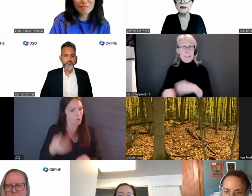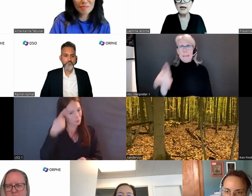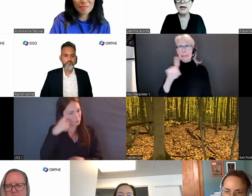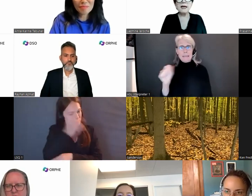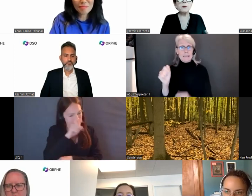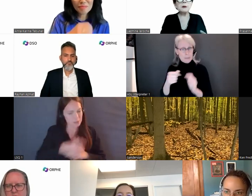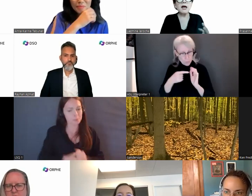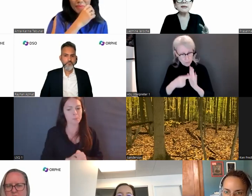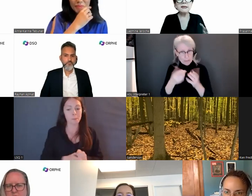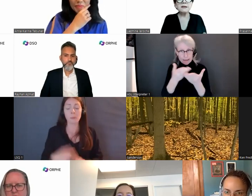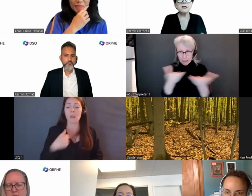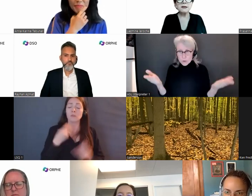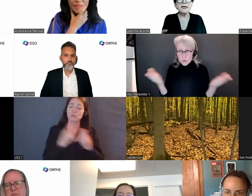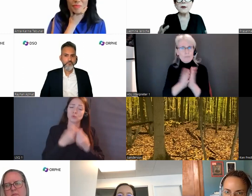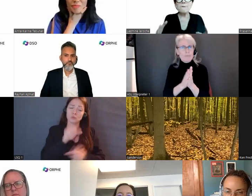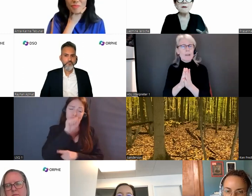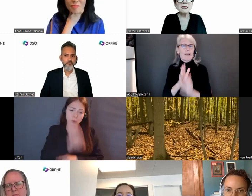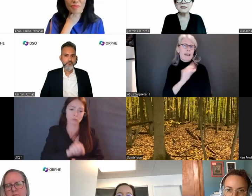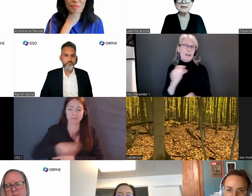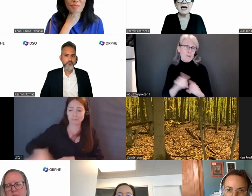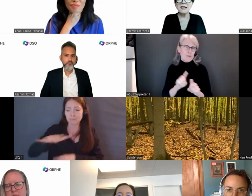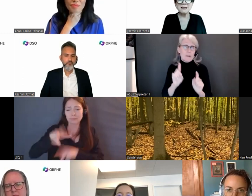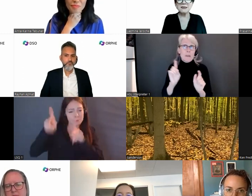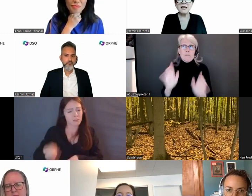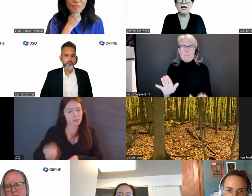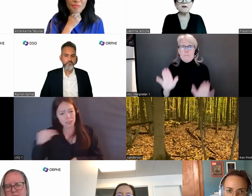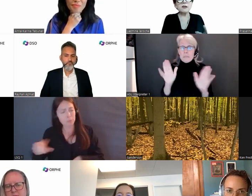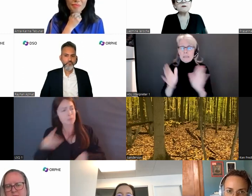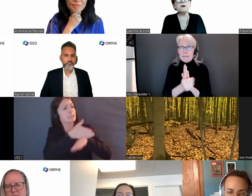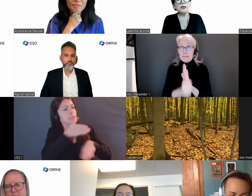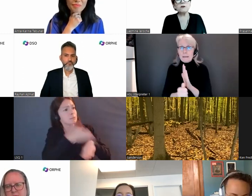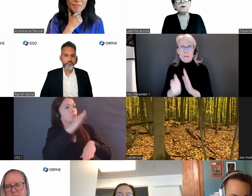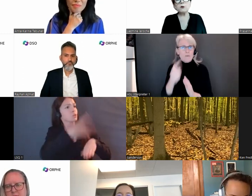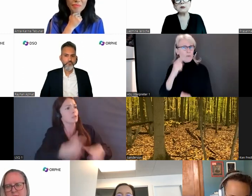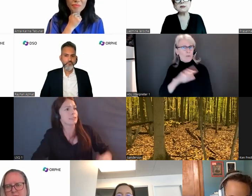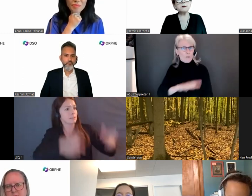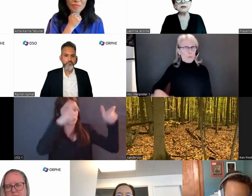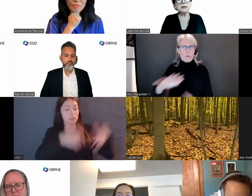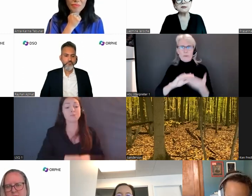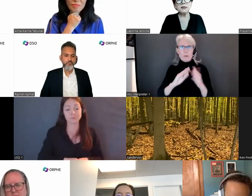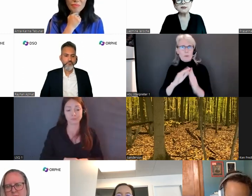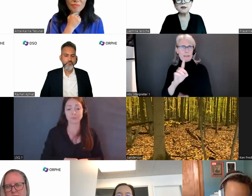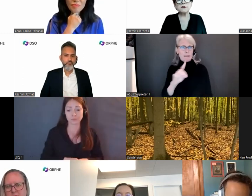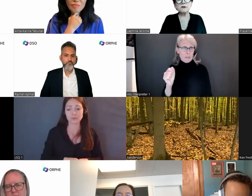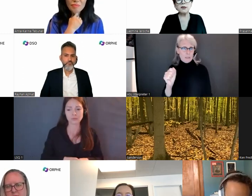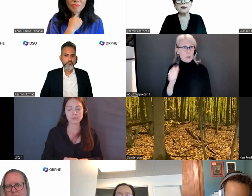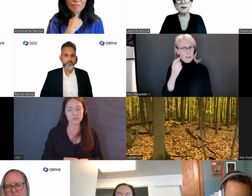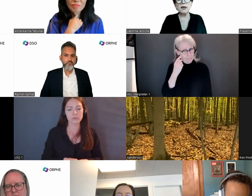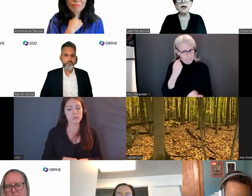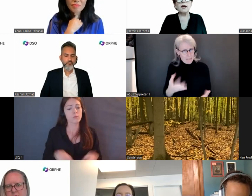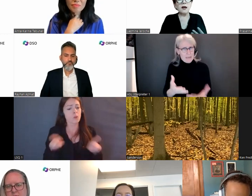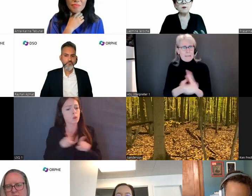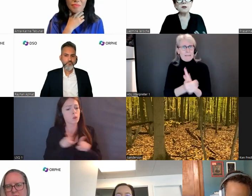and about unleashing the amazing talents of the community of people with disabilities in this country.